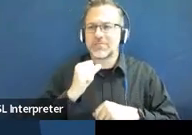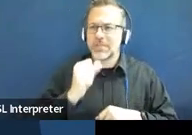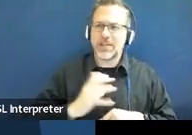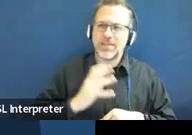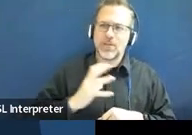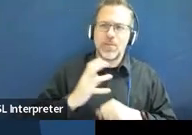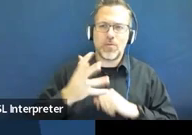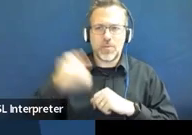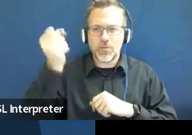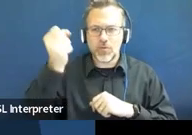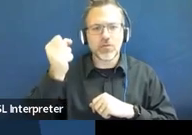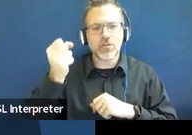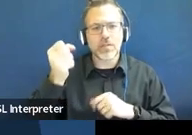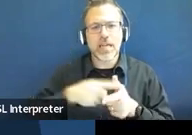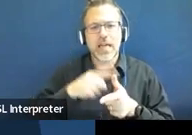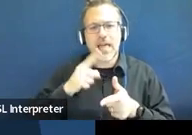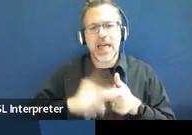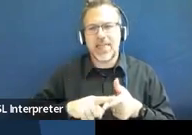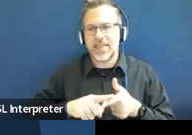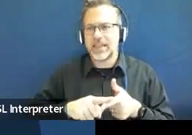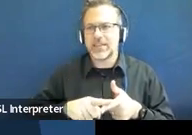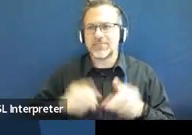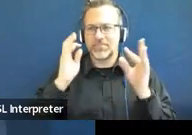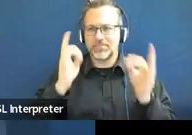and then that manifestation determination process.